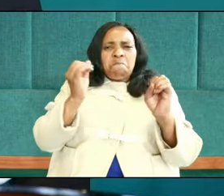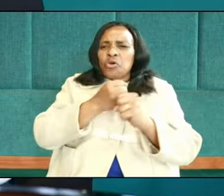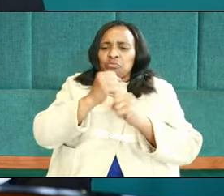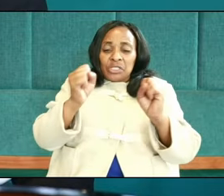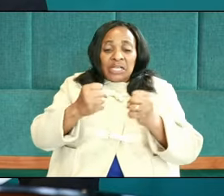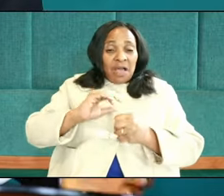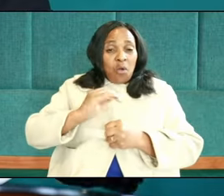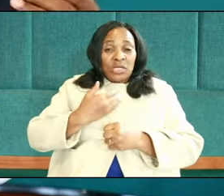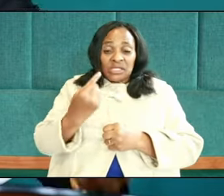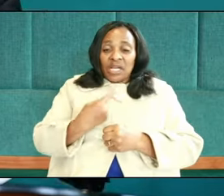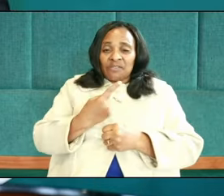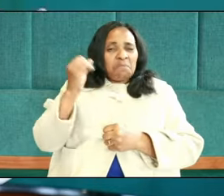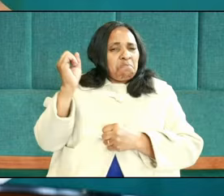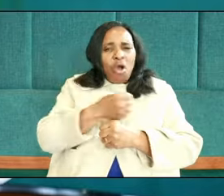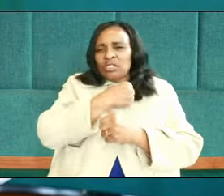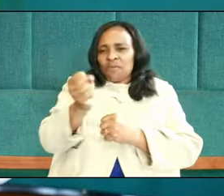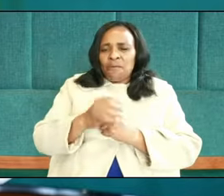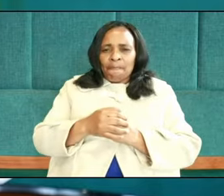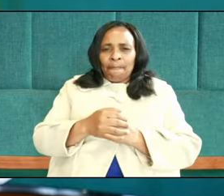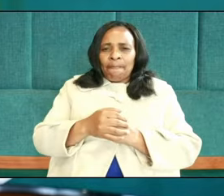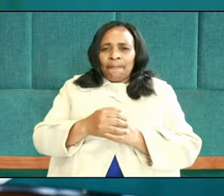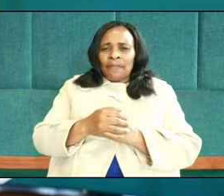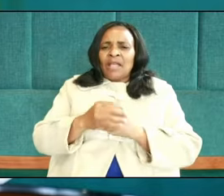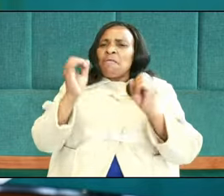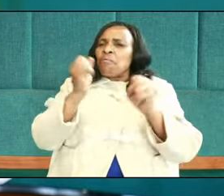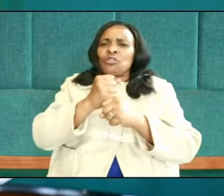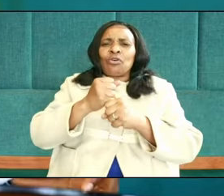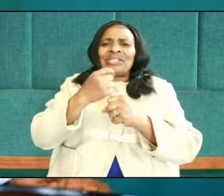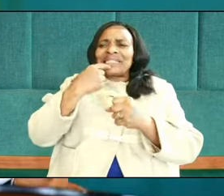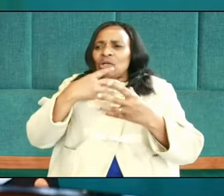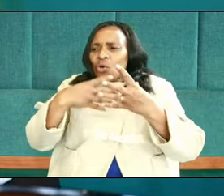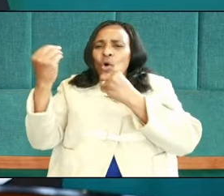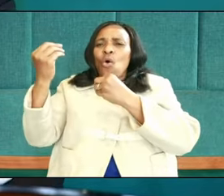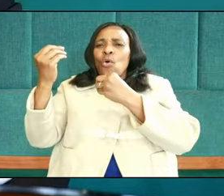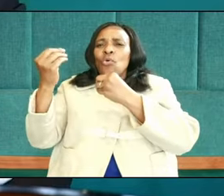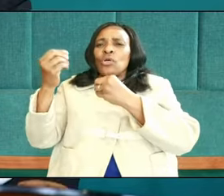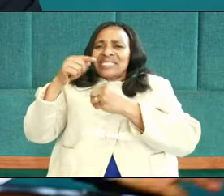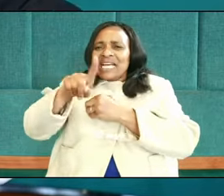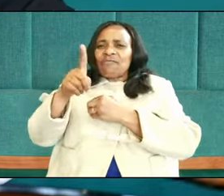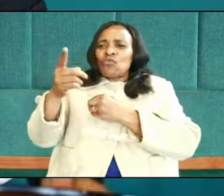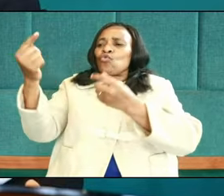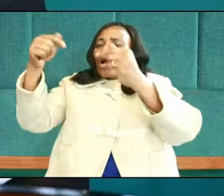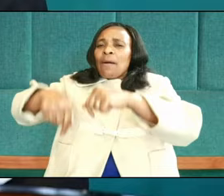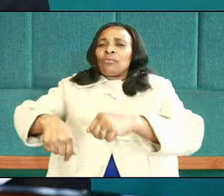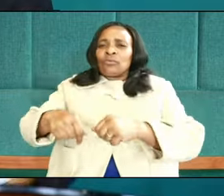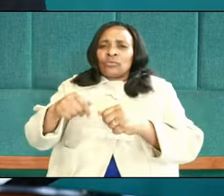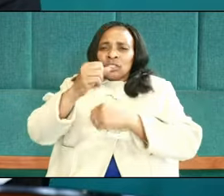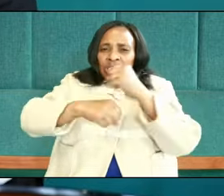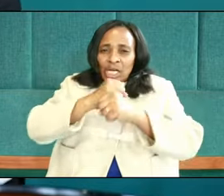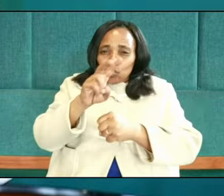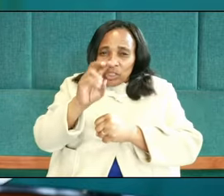ourselves. We did not, you know, make ourselves to come into 2024. We did it.